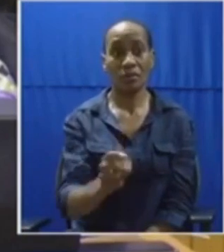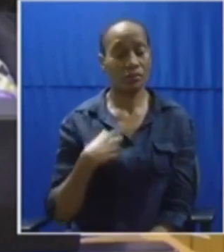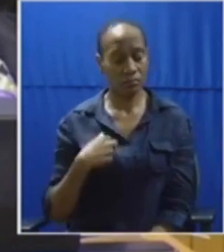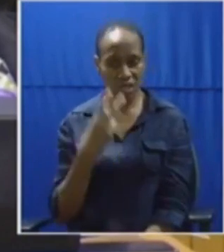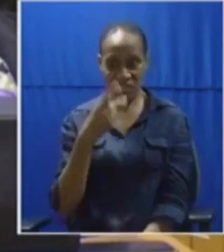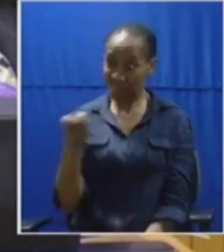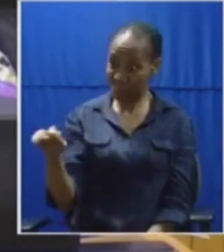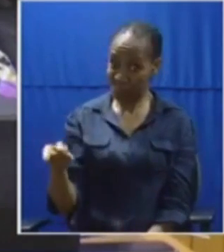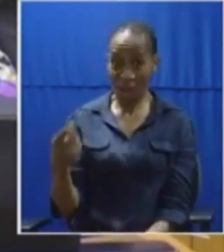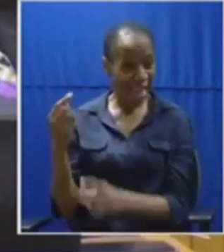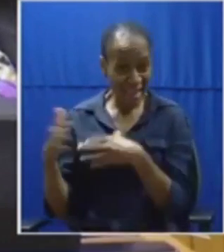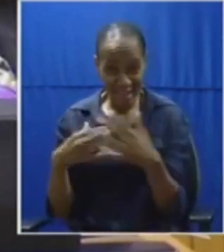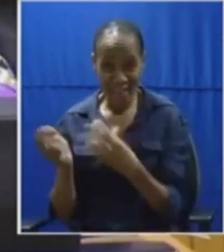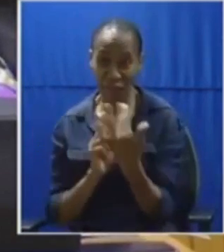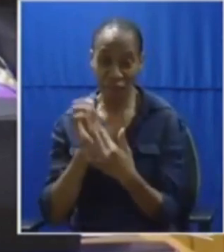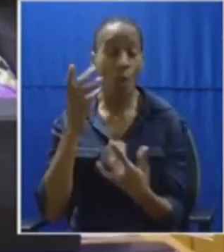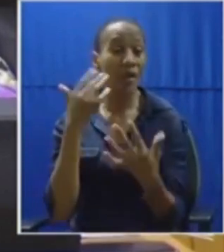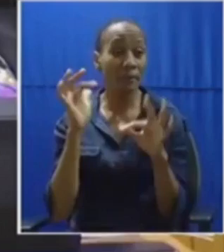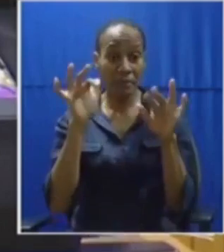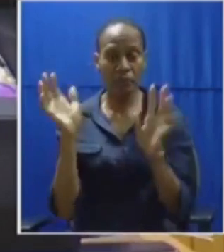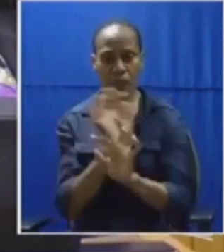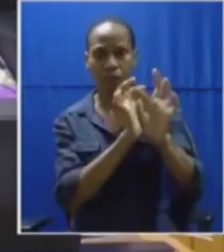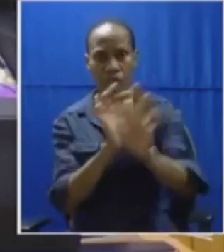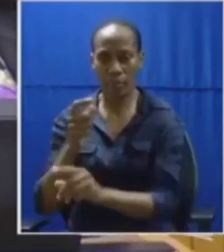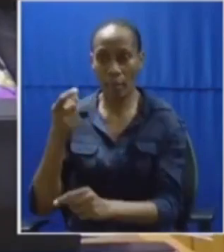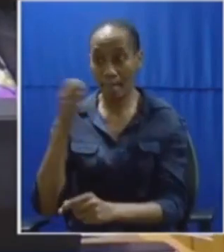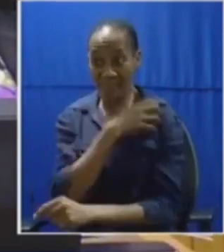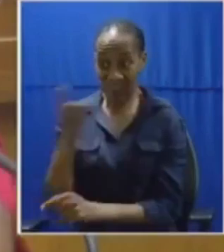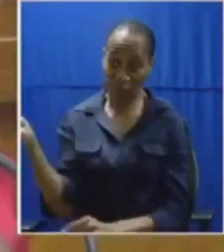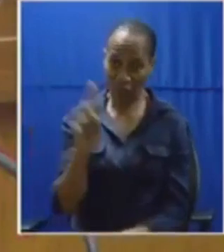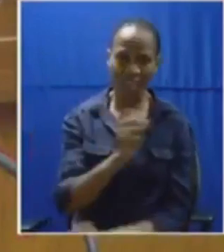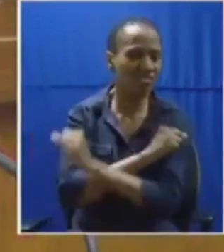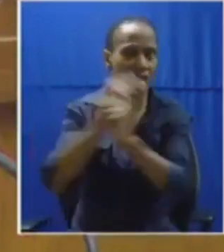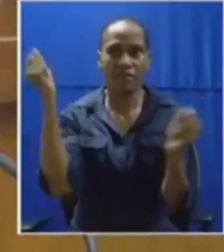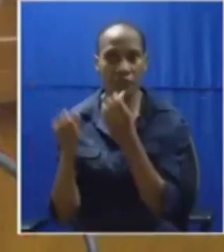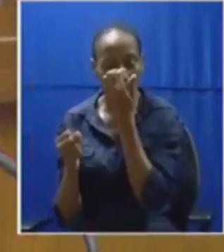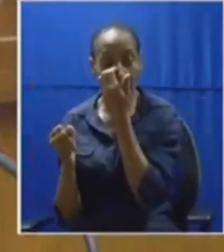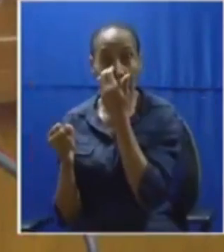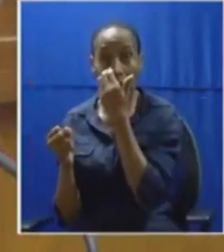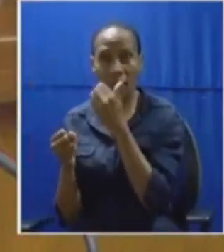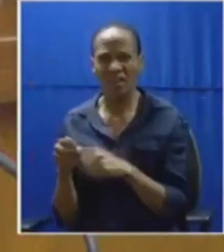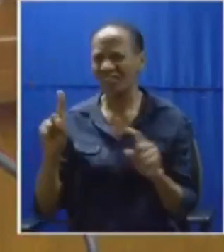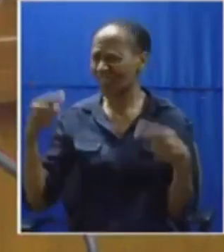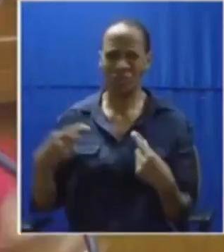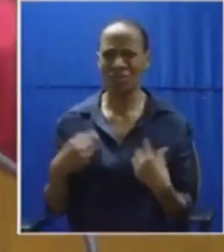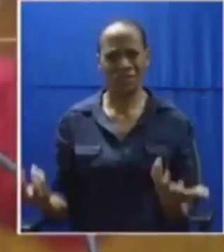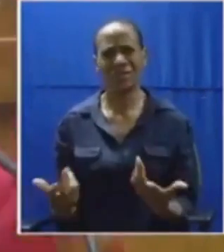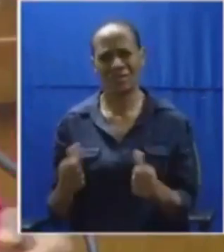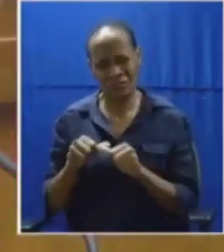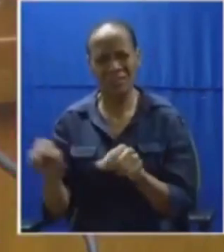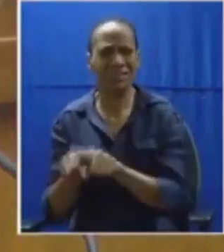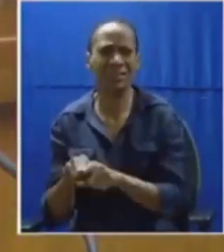go to any protest this one so we cannot have such people in positions of responsibility